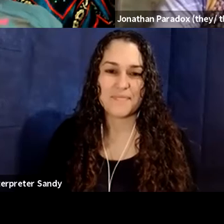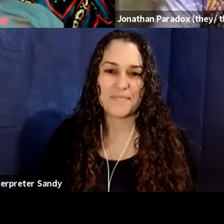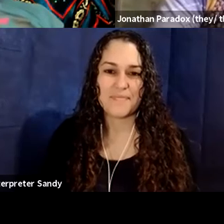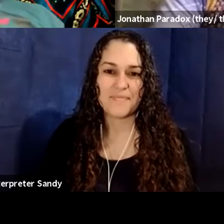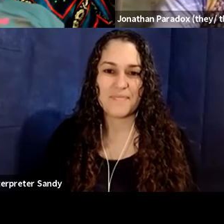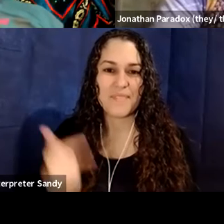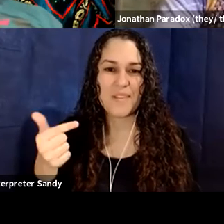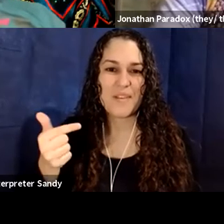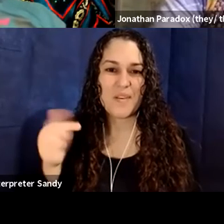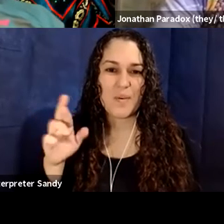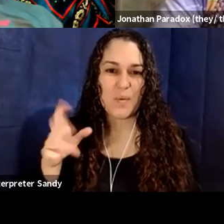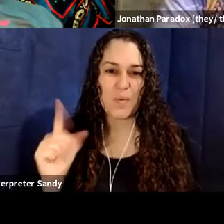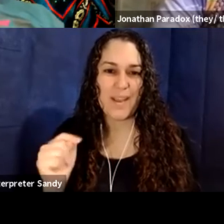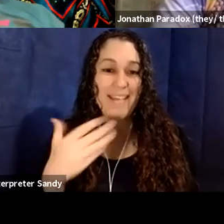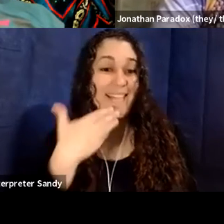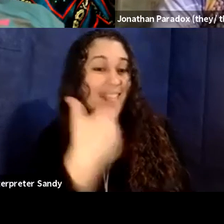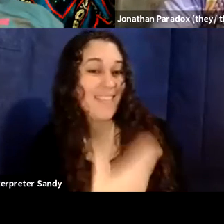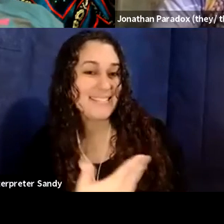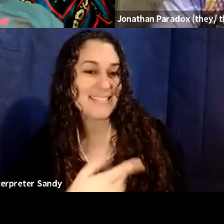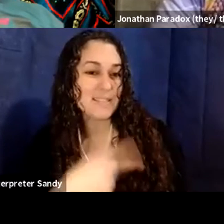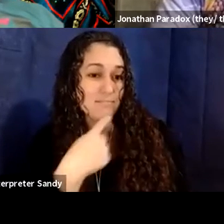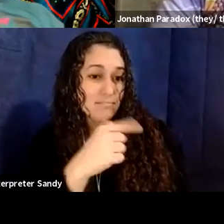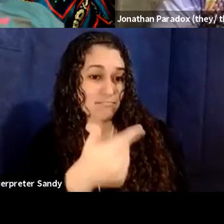Thanks, Deanna. Jonathan, would you care to go?